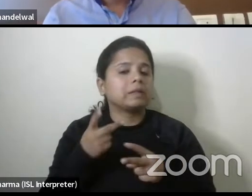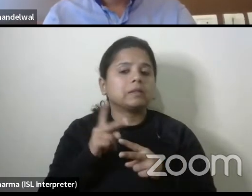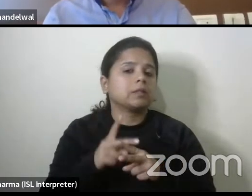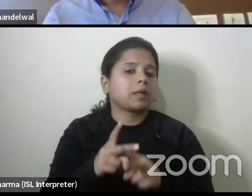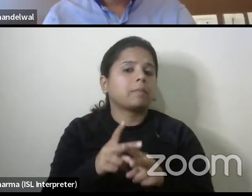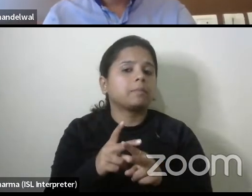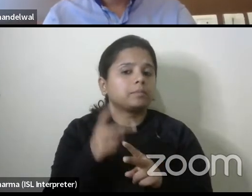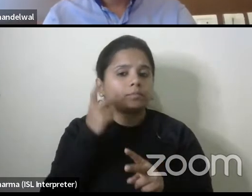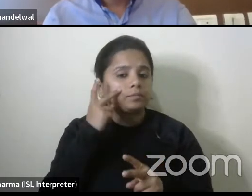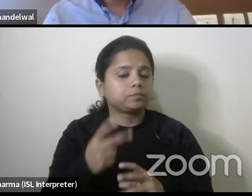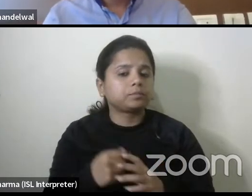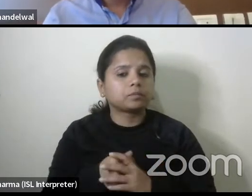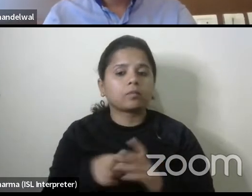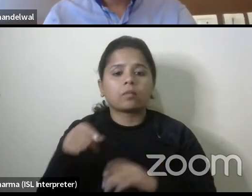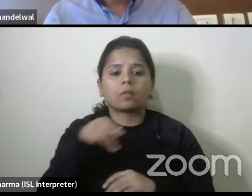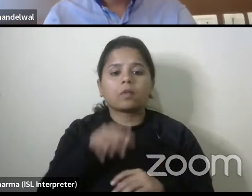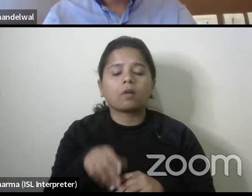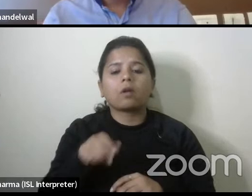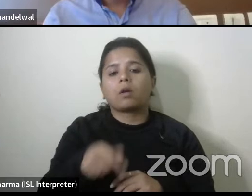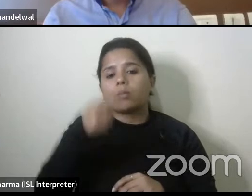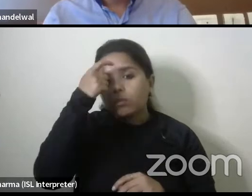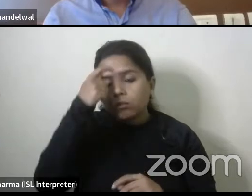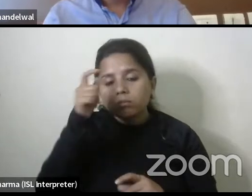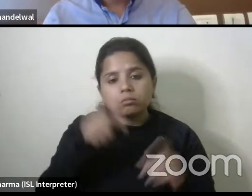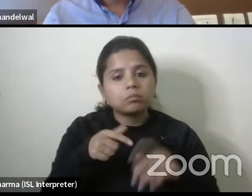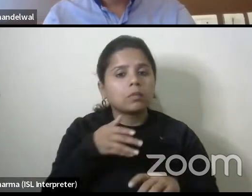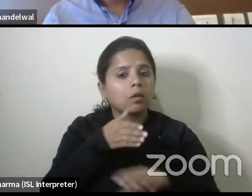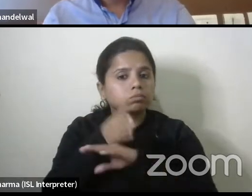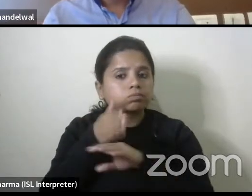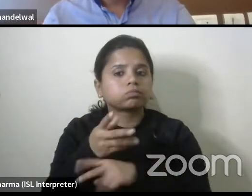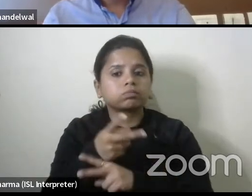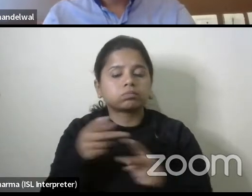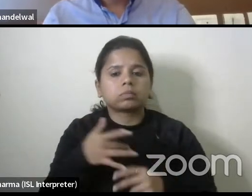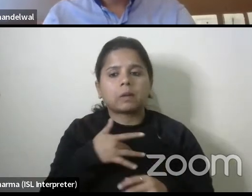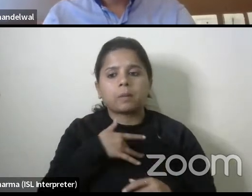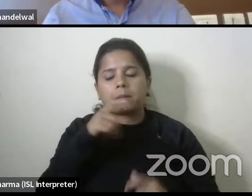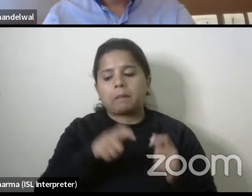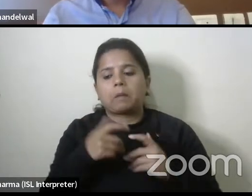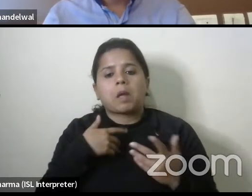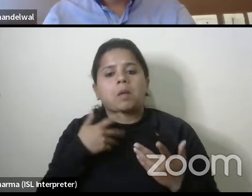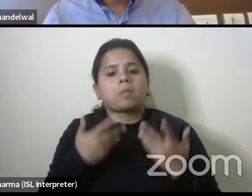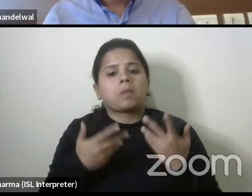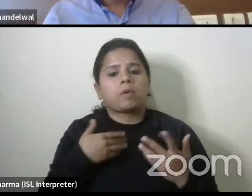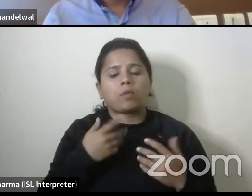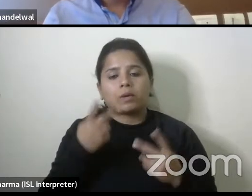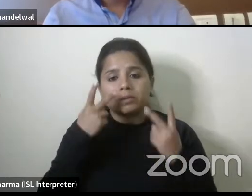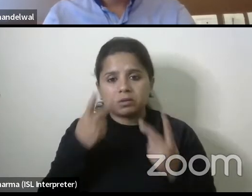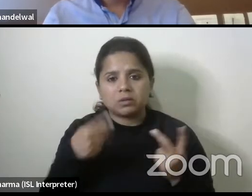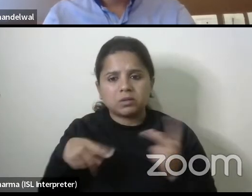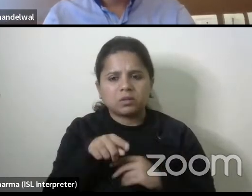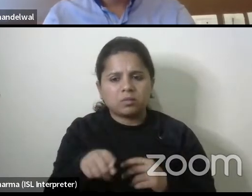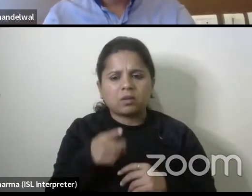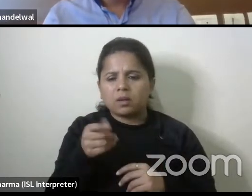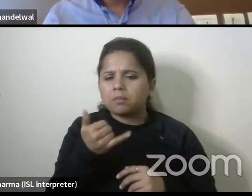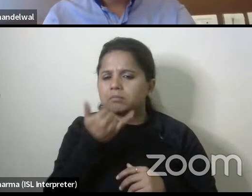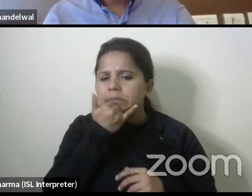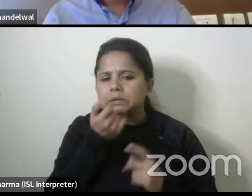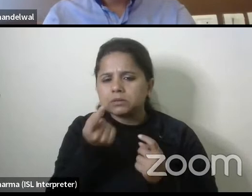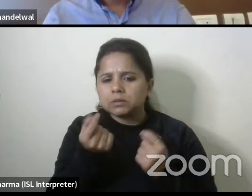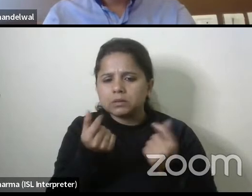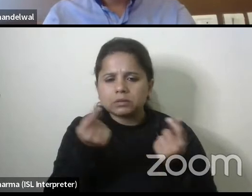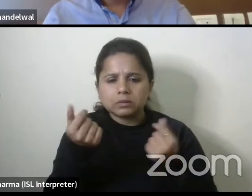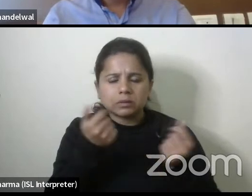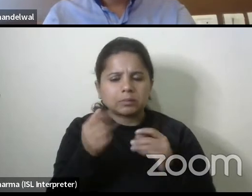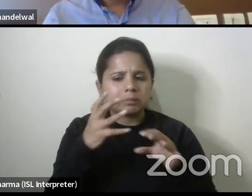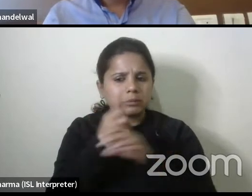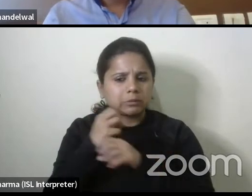uh like hampering the mainstreaming of it so that people are able to you know see these as defaults uh i mean and this